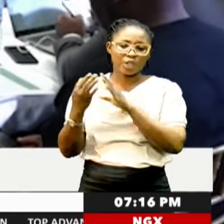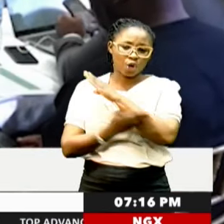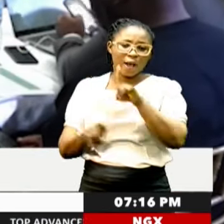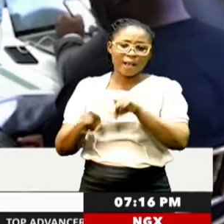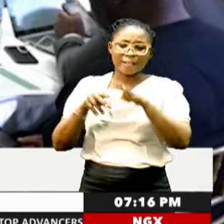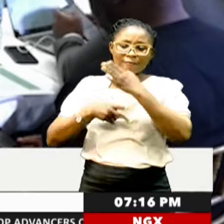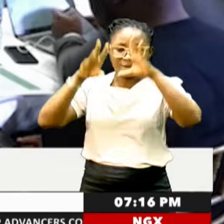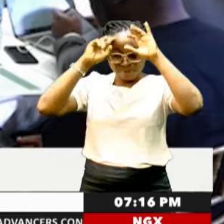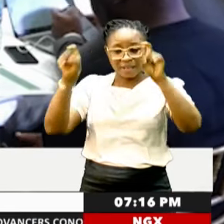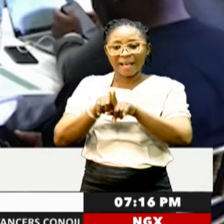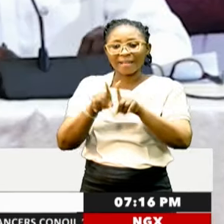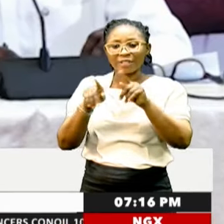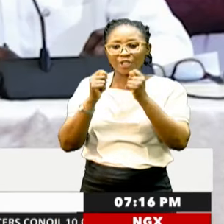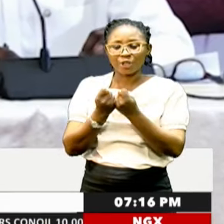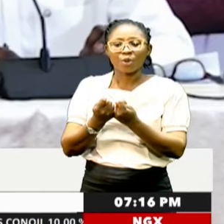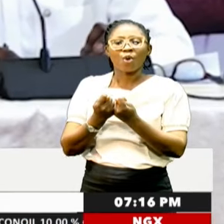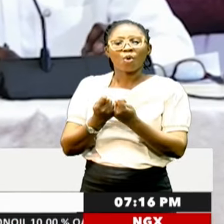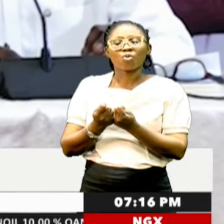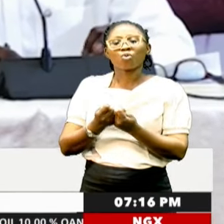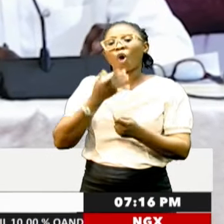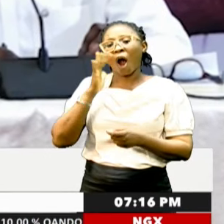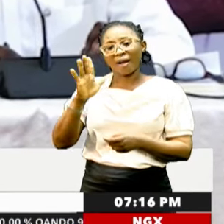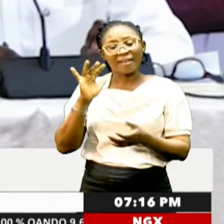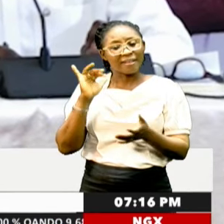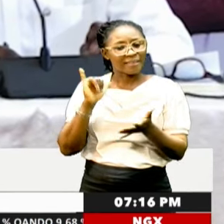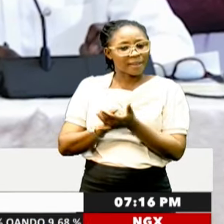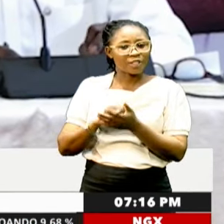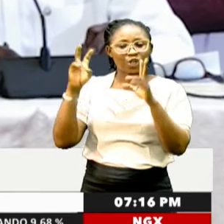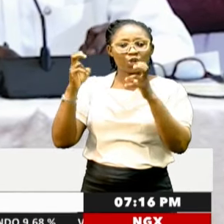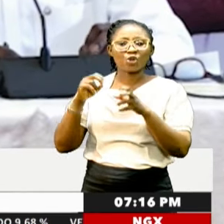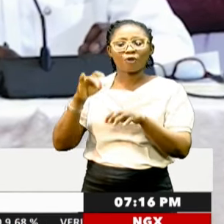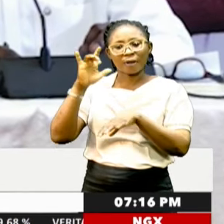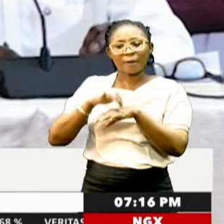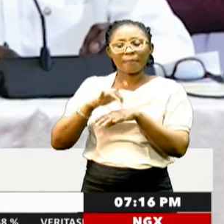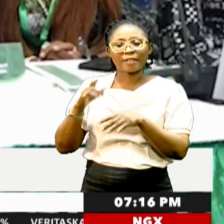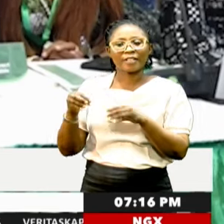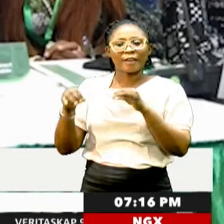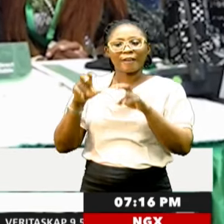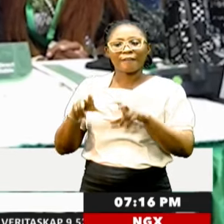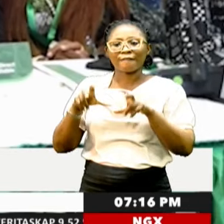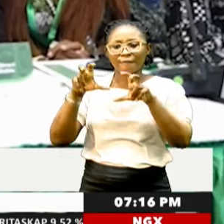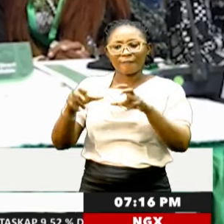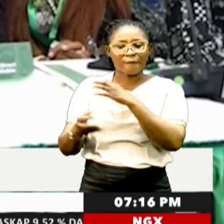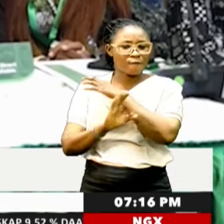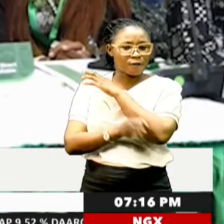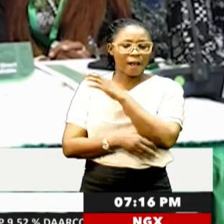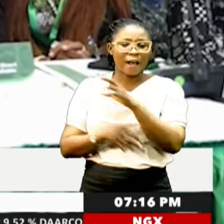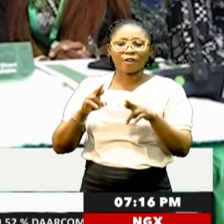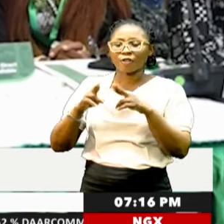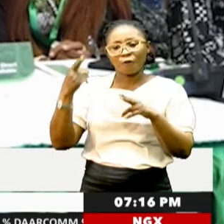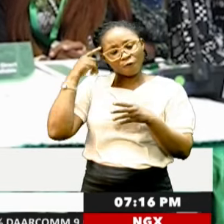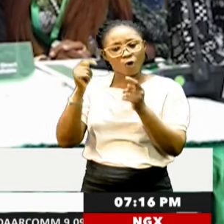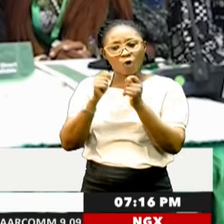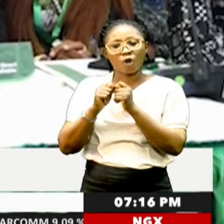President and his team commit to ensuring that issues impacting foreign direct investments are resolved for a